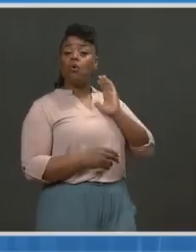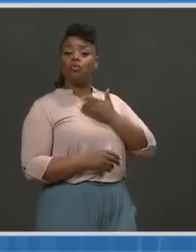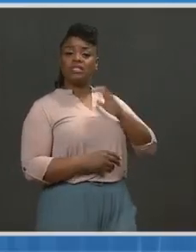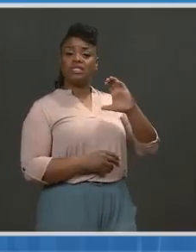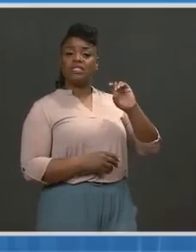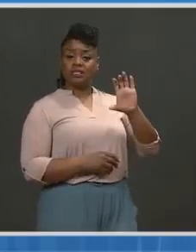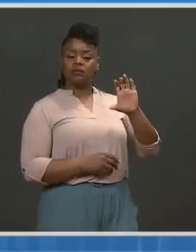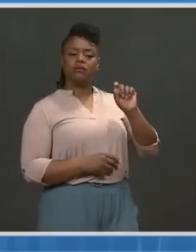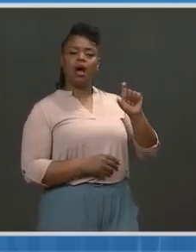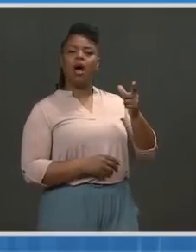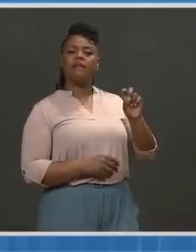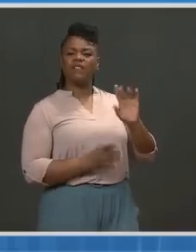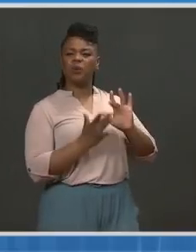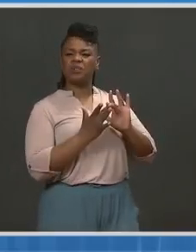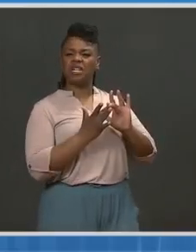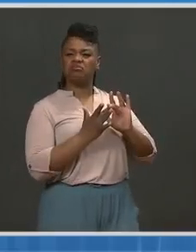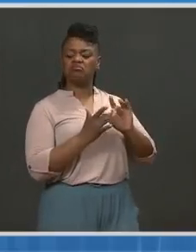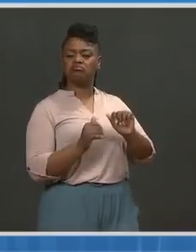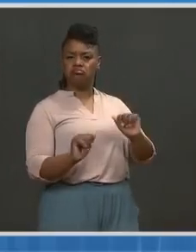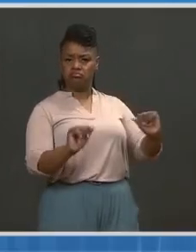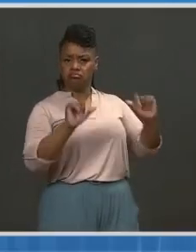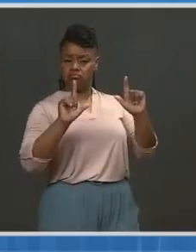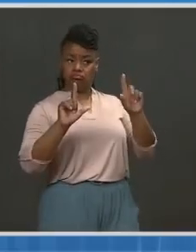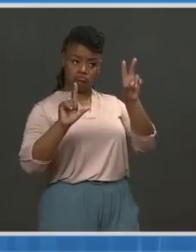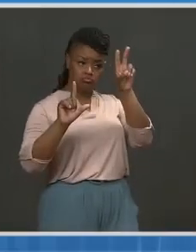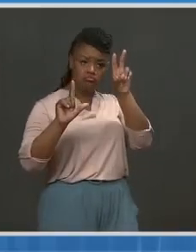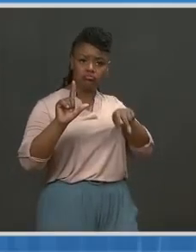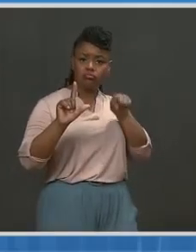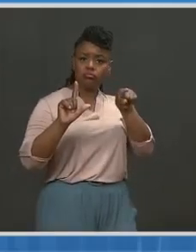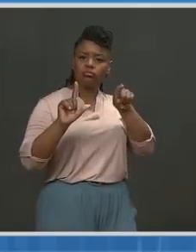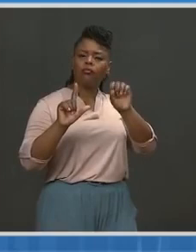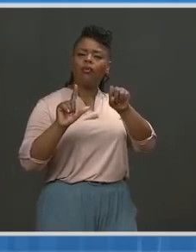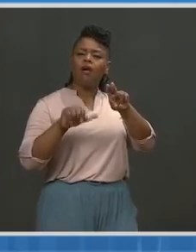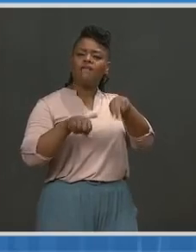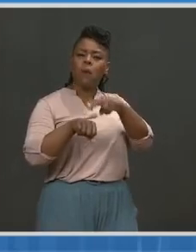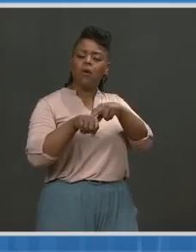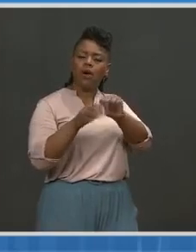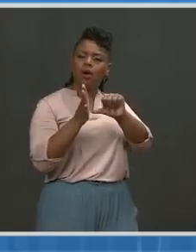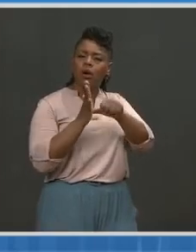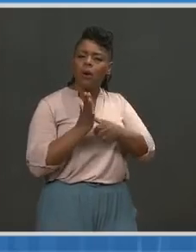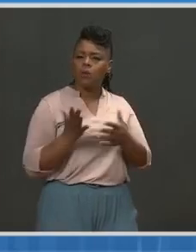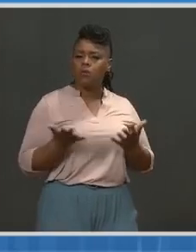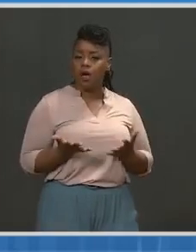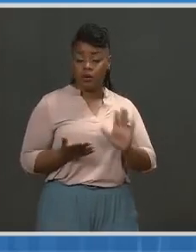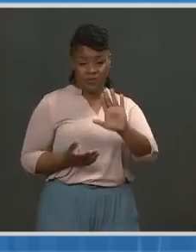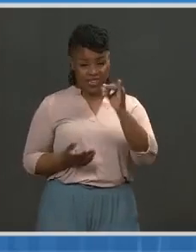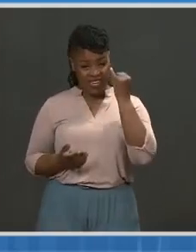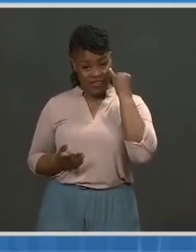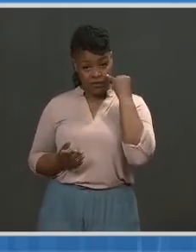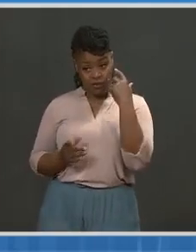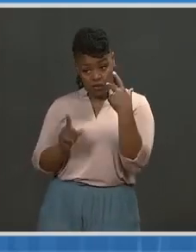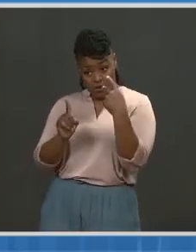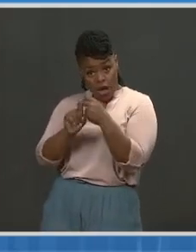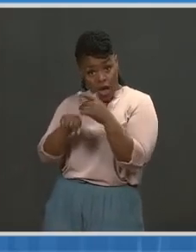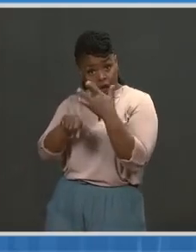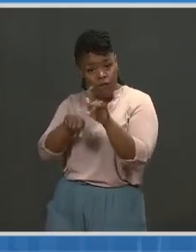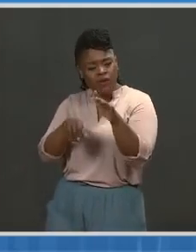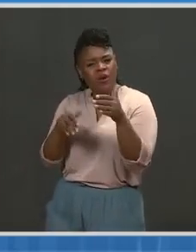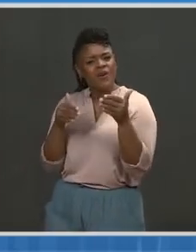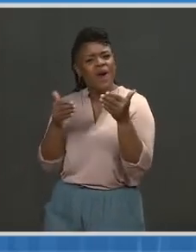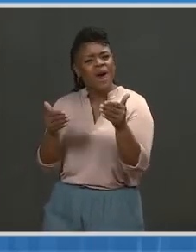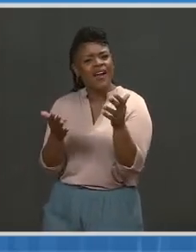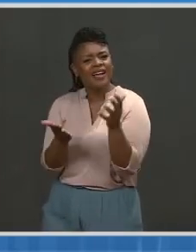website, which I invite you all to look at. Of course, do get vaccinated when the vaccine is available to you.